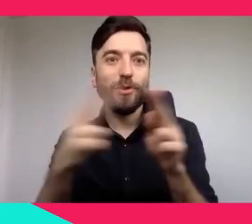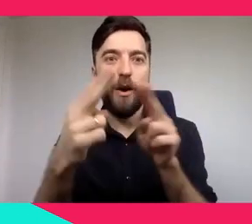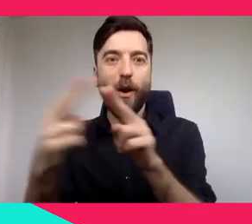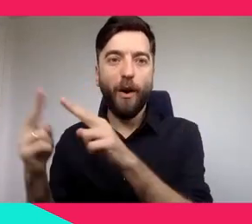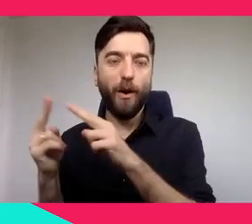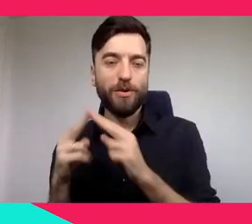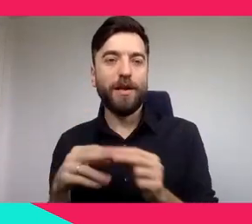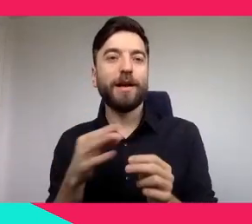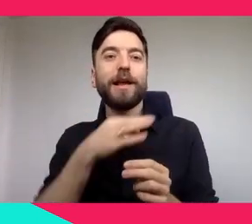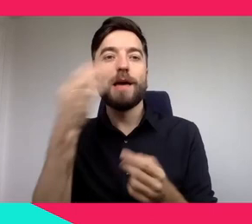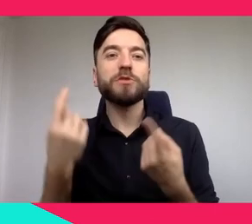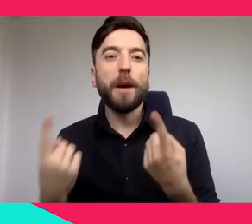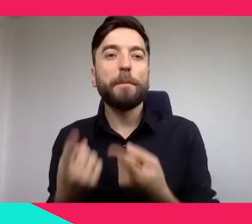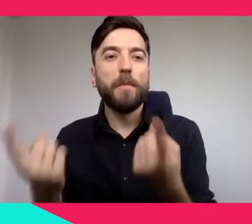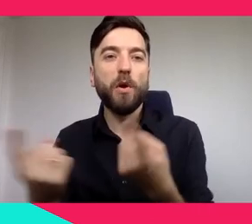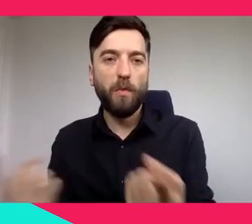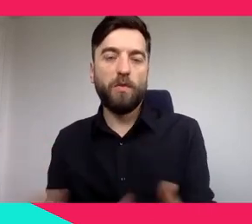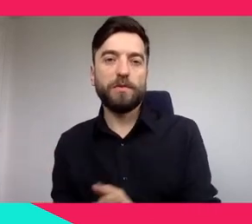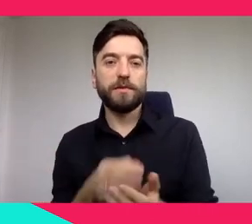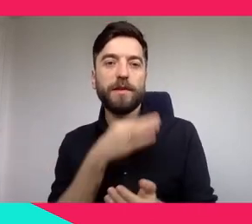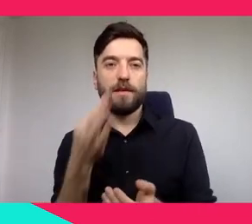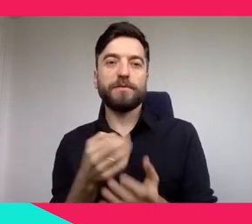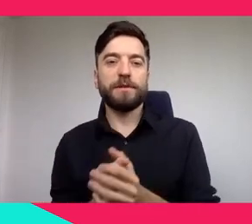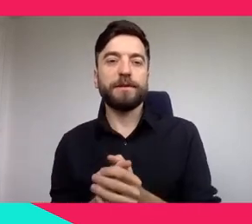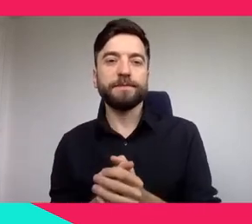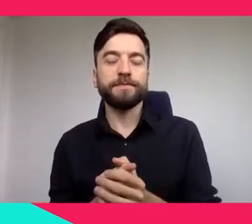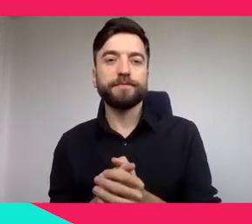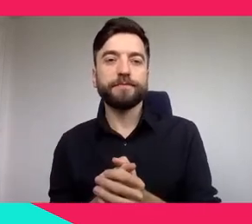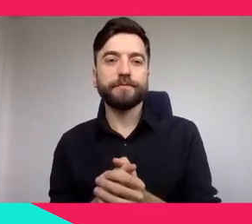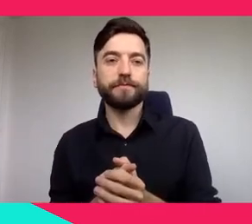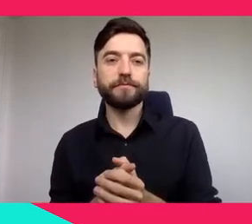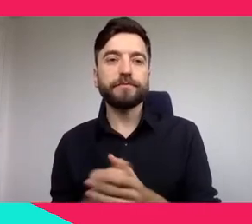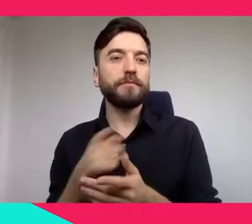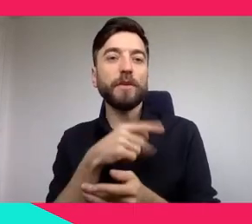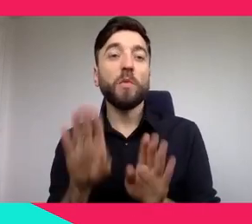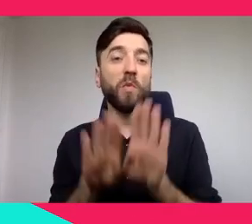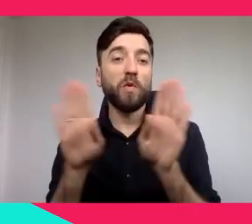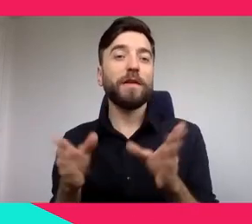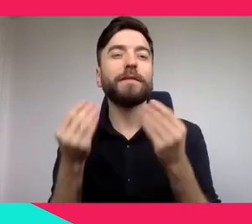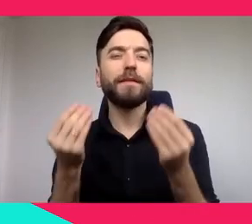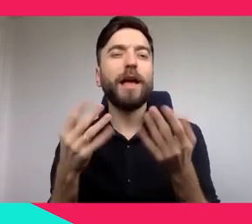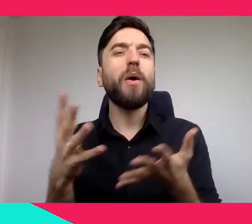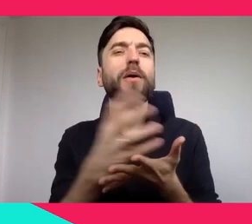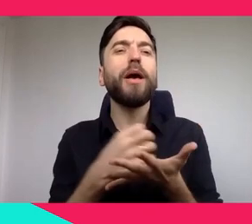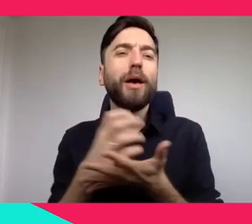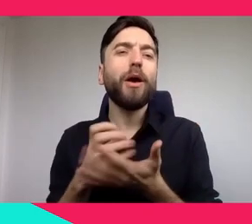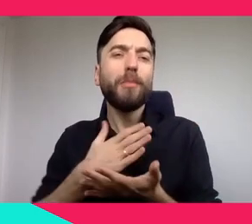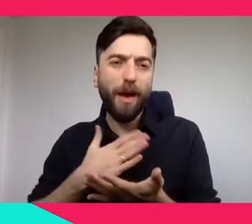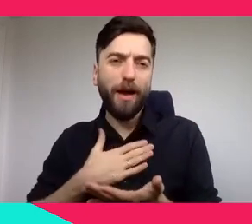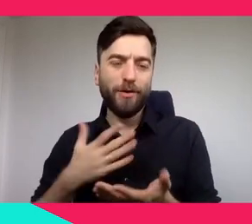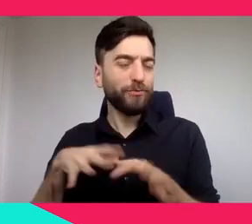Museums have incredible assets that make up their collections. They have artifacts and work of arts with